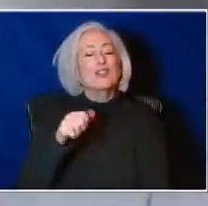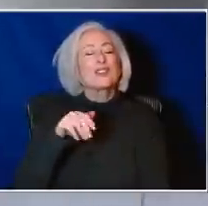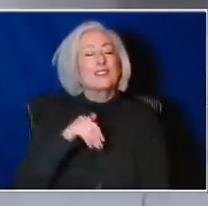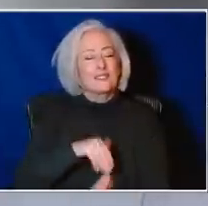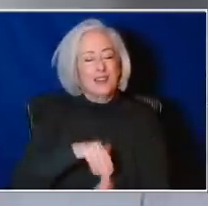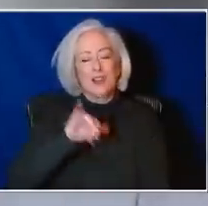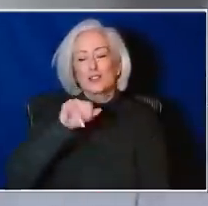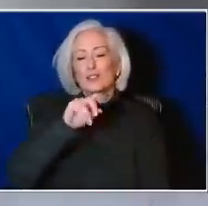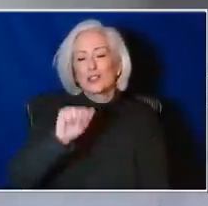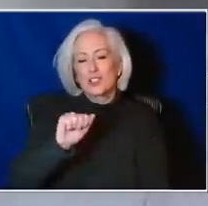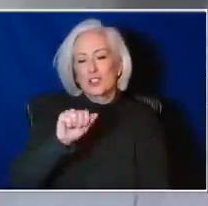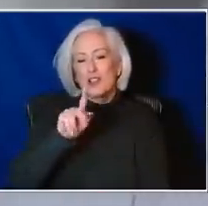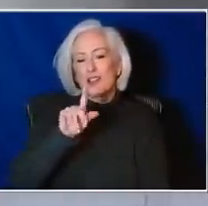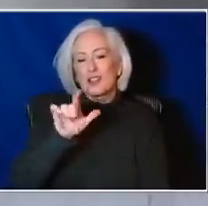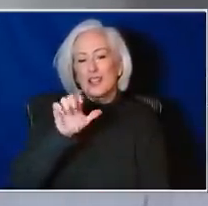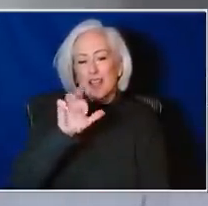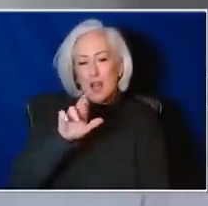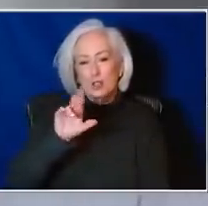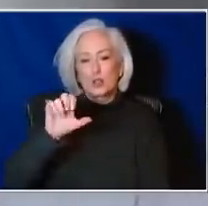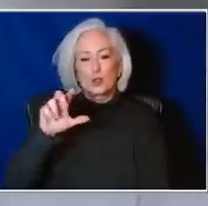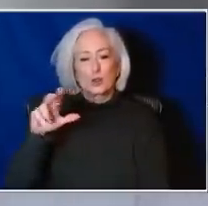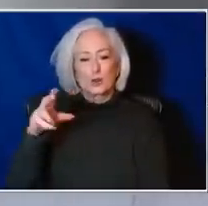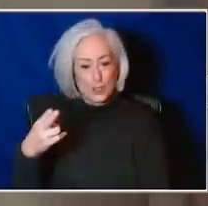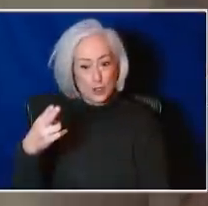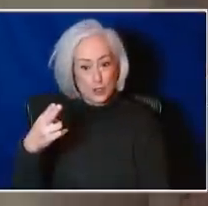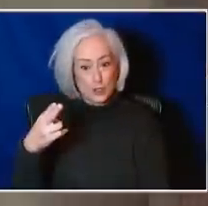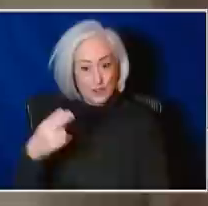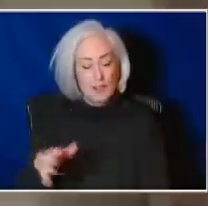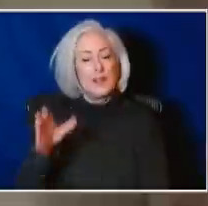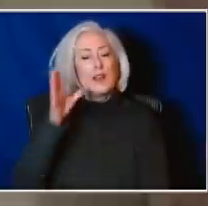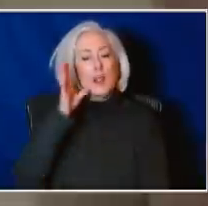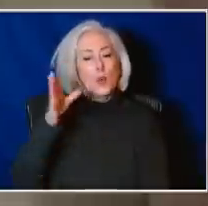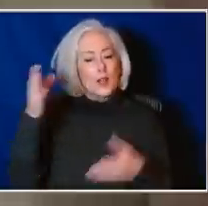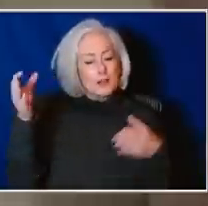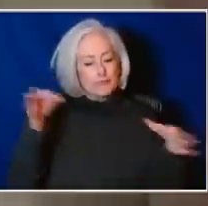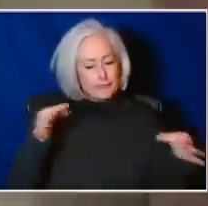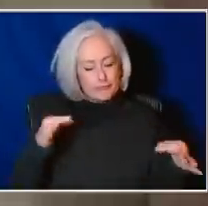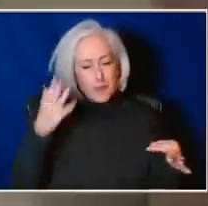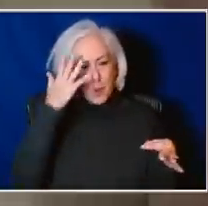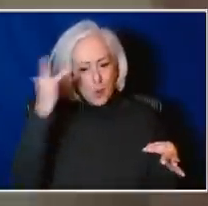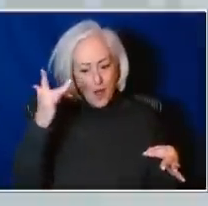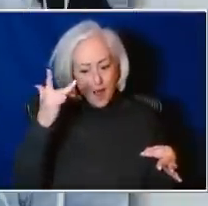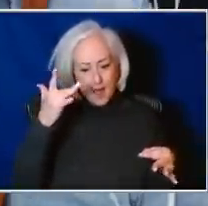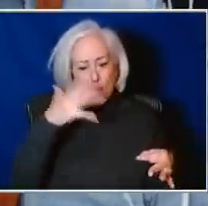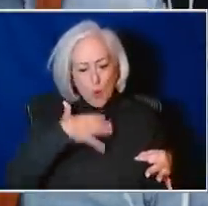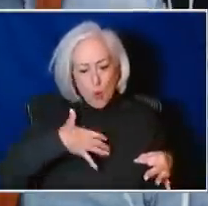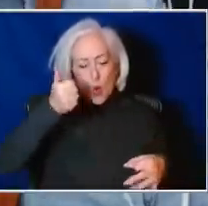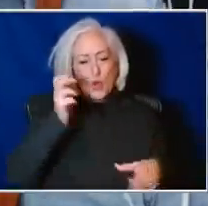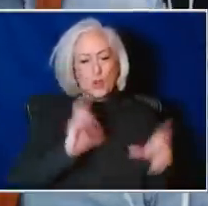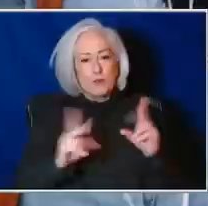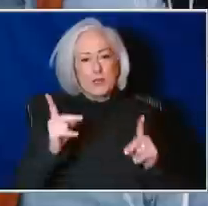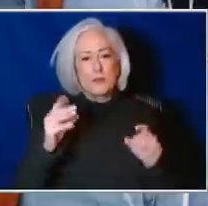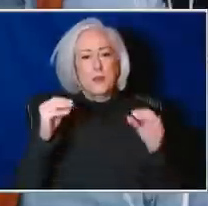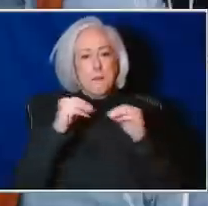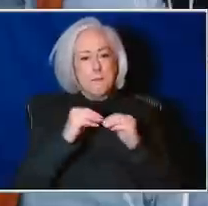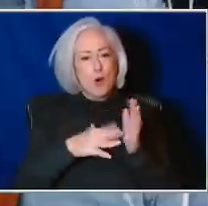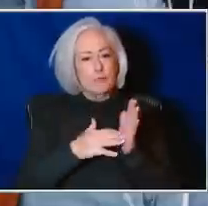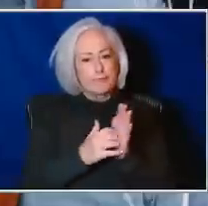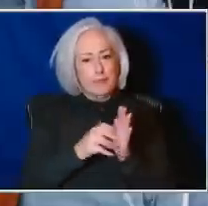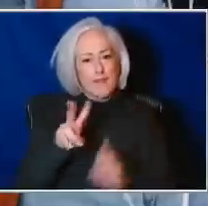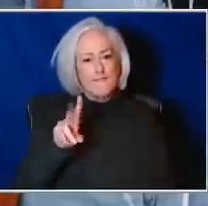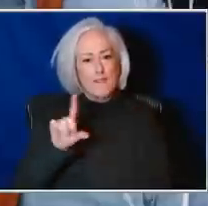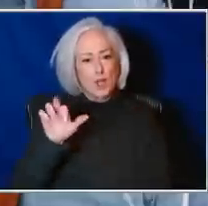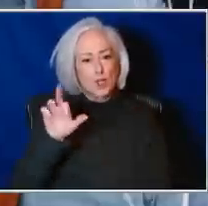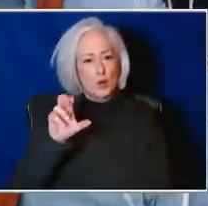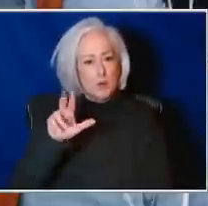We have an expert panel with us today to explain why our senior population is, again, more vulnerable. So make sure to get your questions sent in to